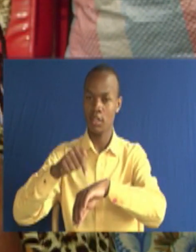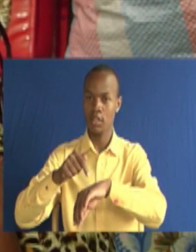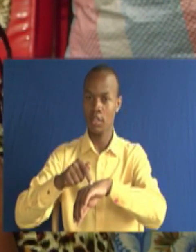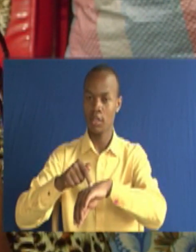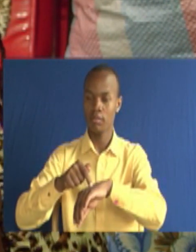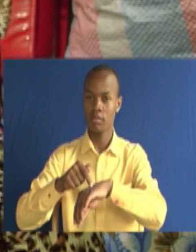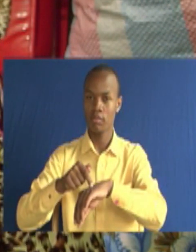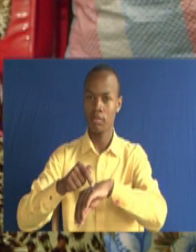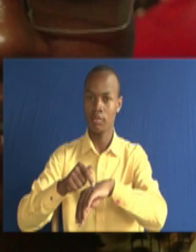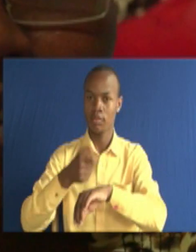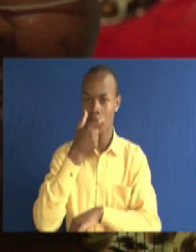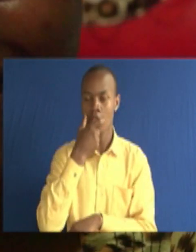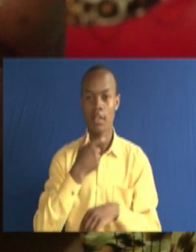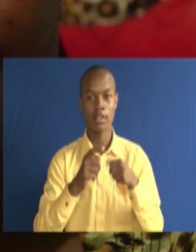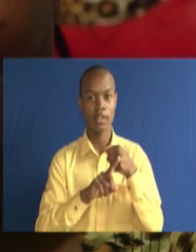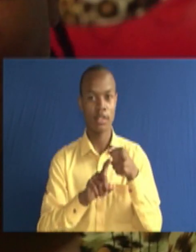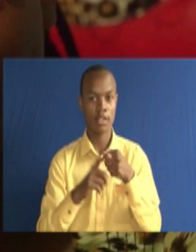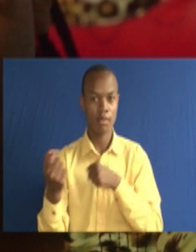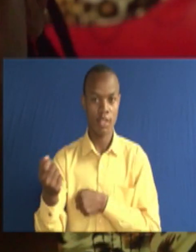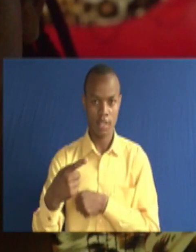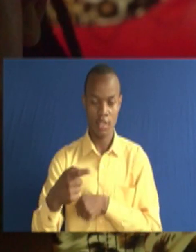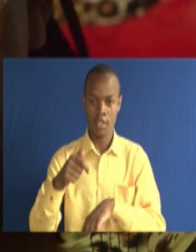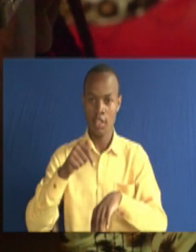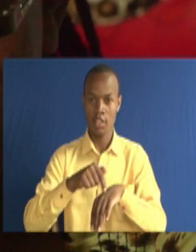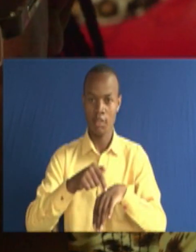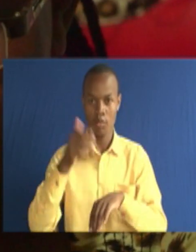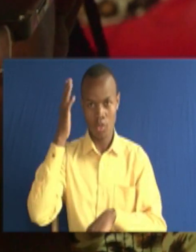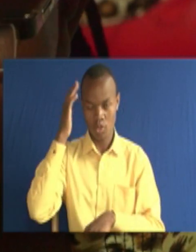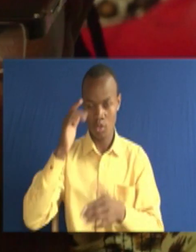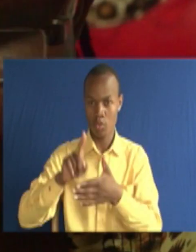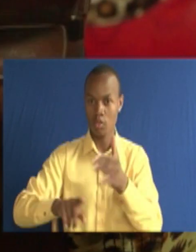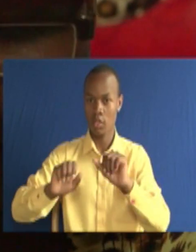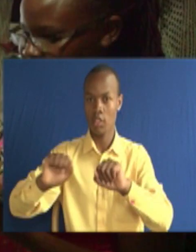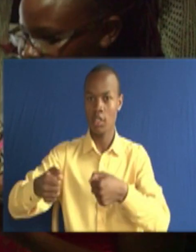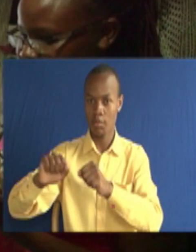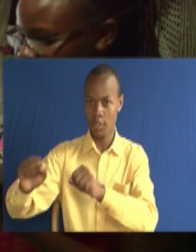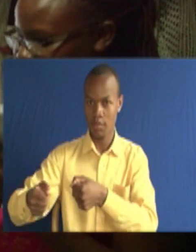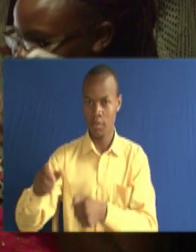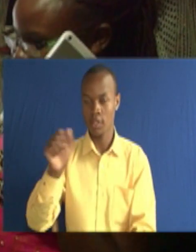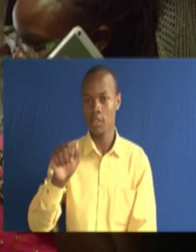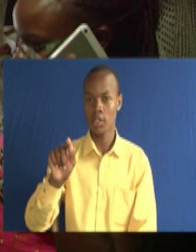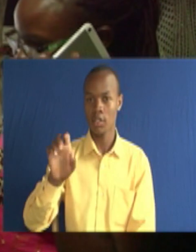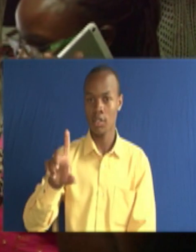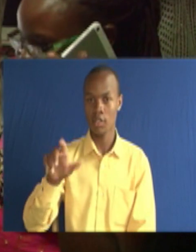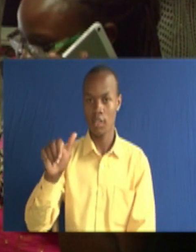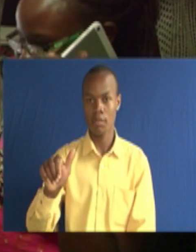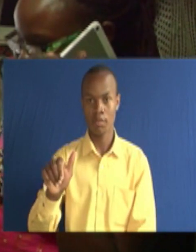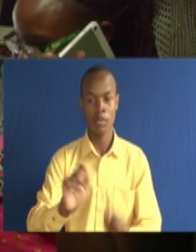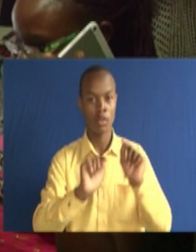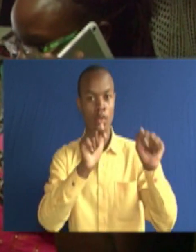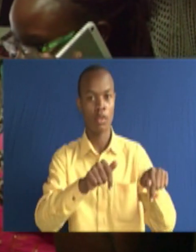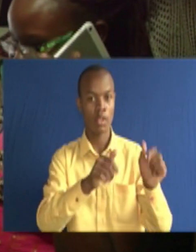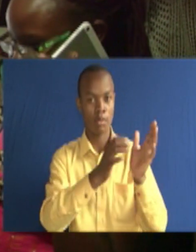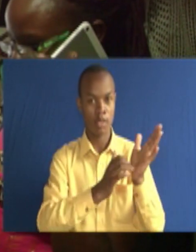miezisita in curiosity to know what had befallen their daughter stella was taken to machaco's letter referred